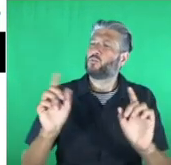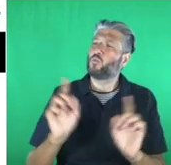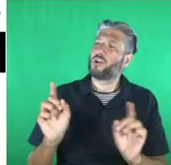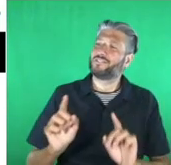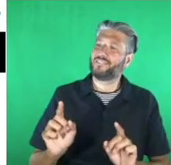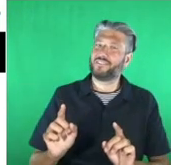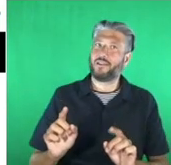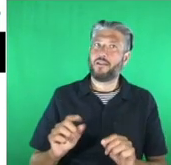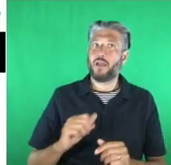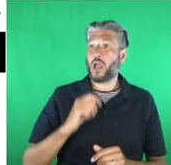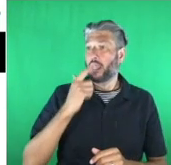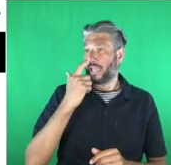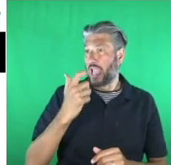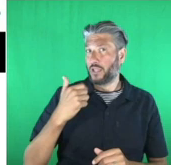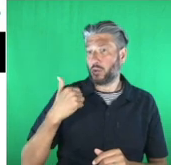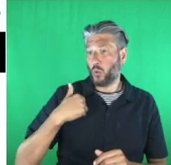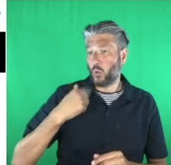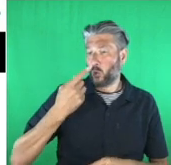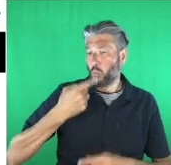with accessibility?